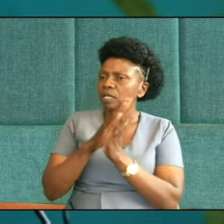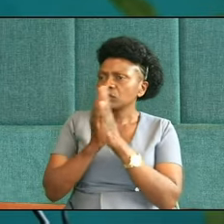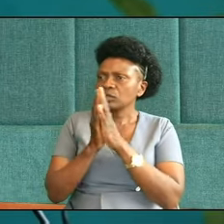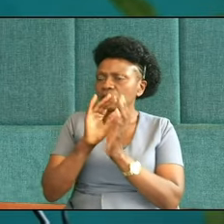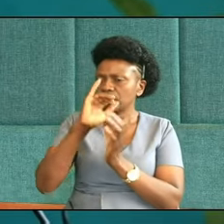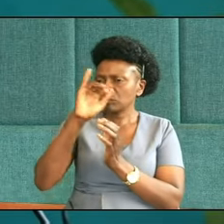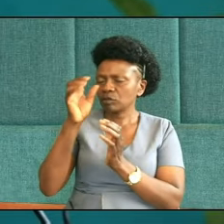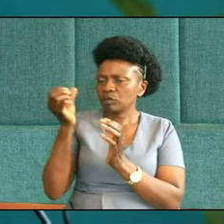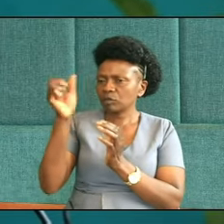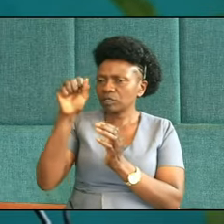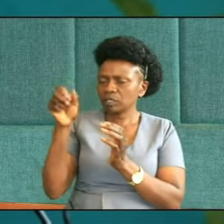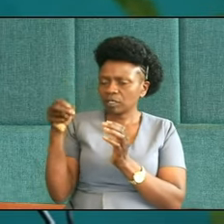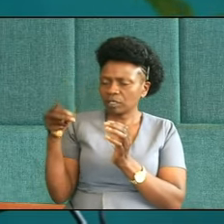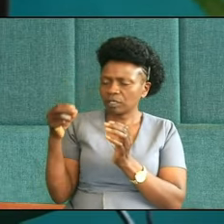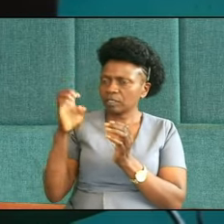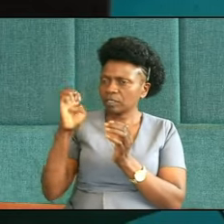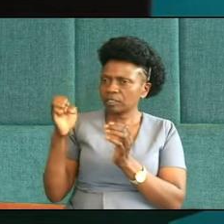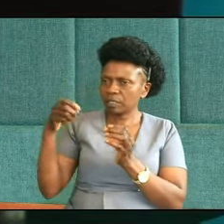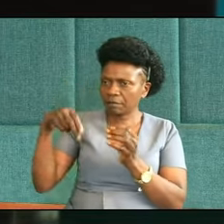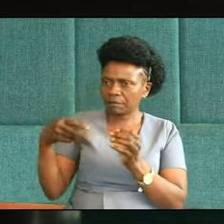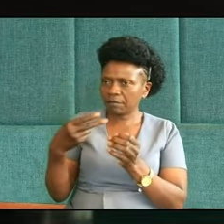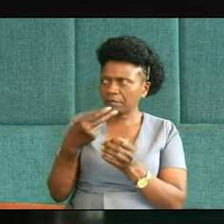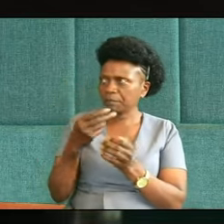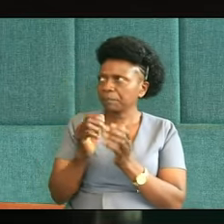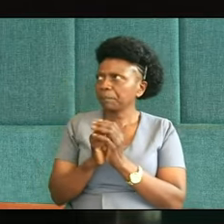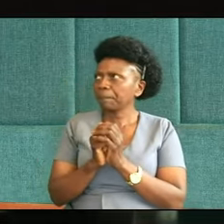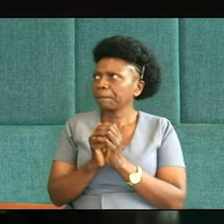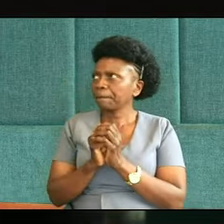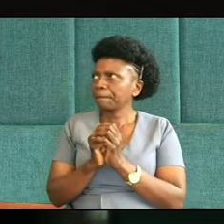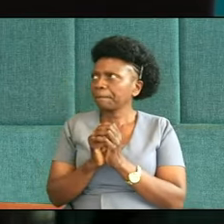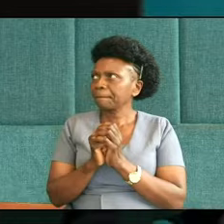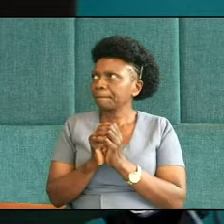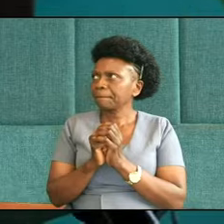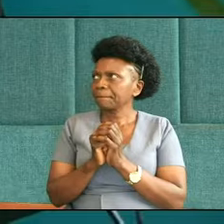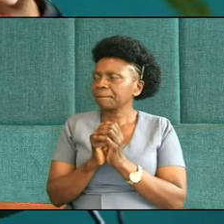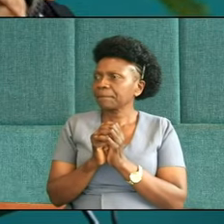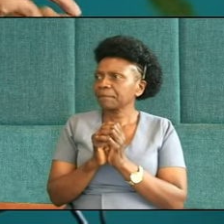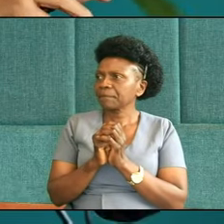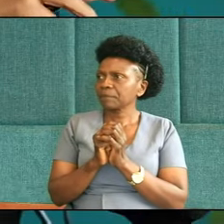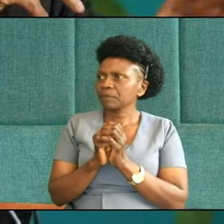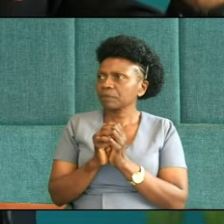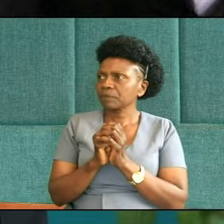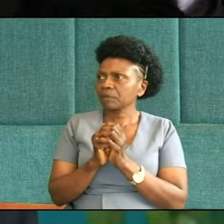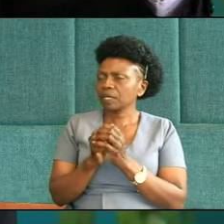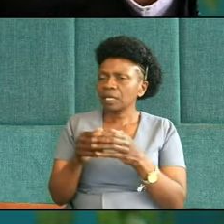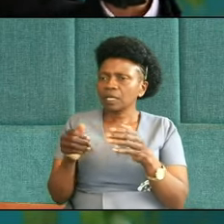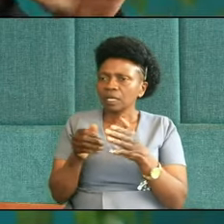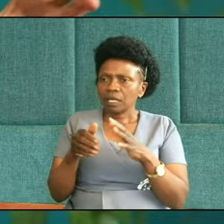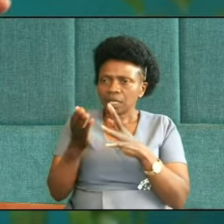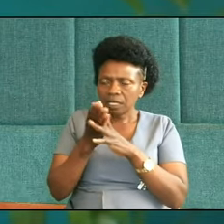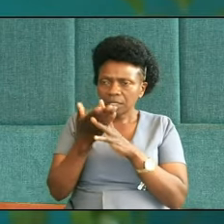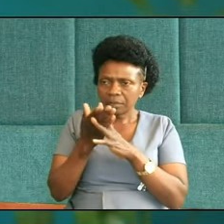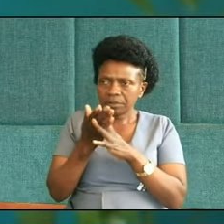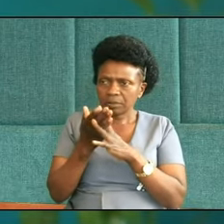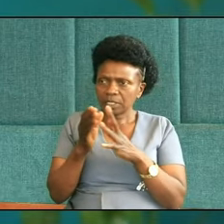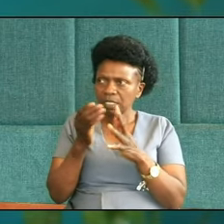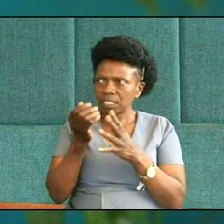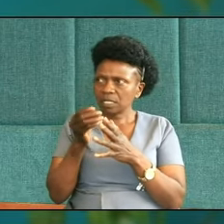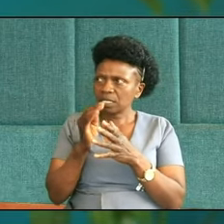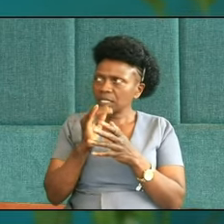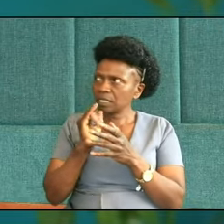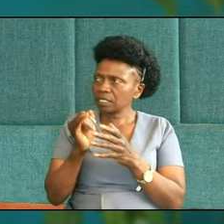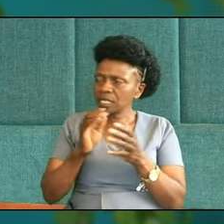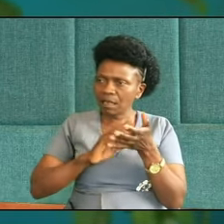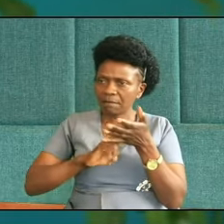chapter 38 comes in the middle, like the middle of a sandwich, a slice of bread on top, a slice of bread below, and in between is the rest.